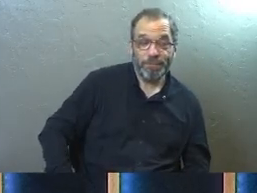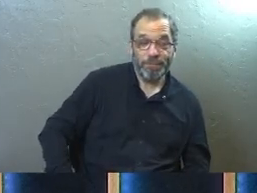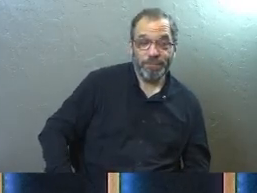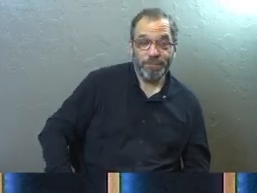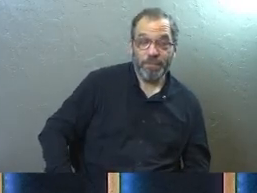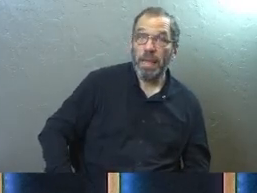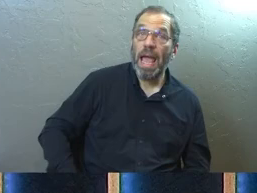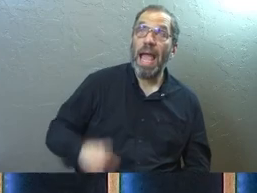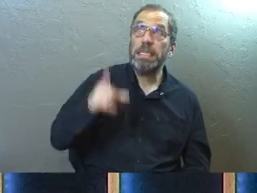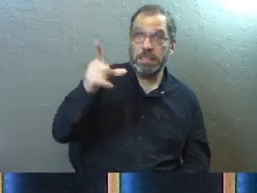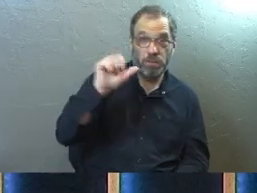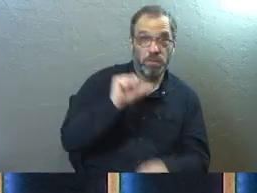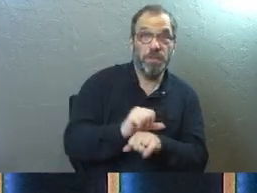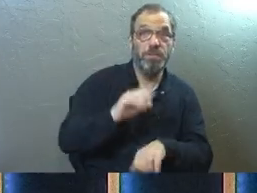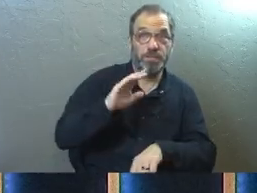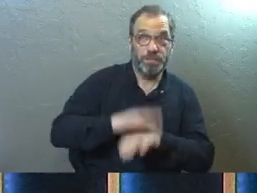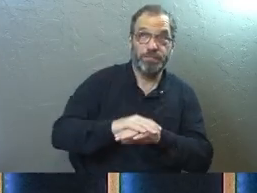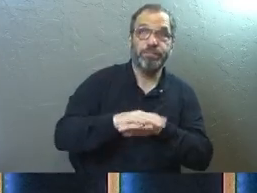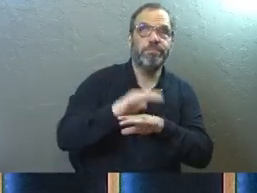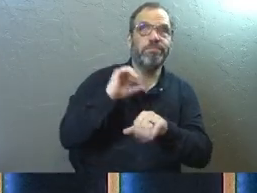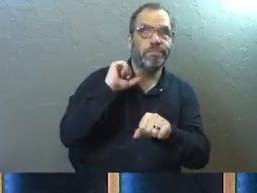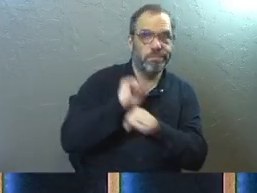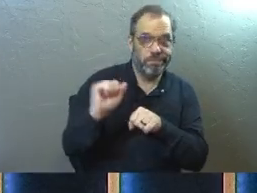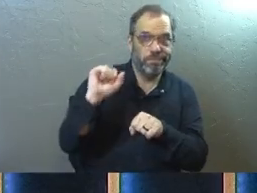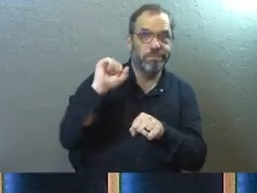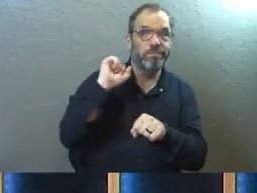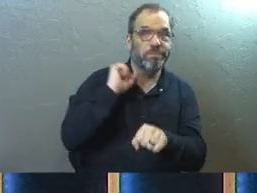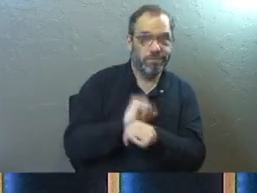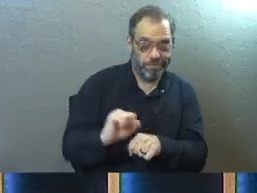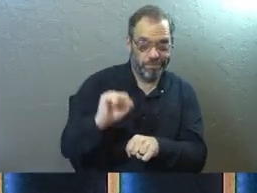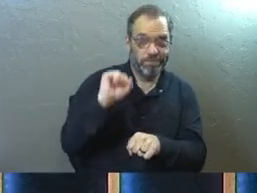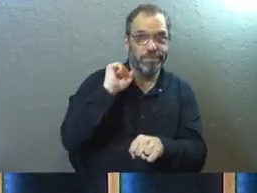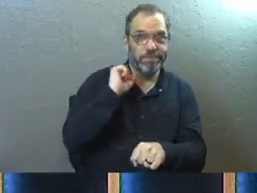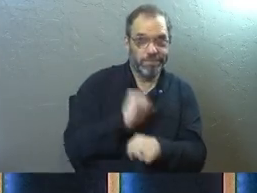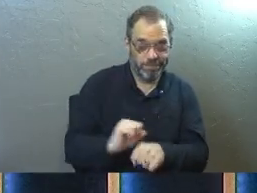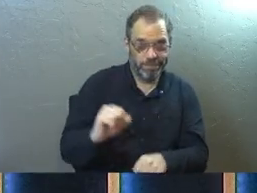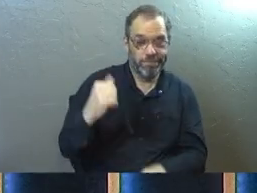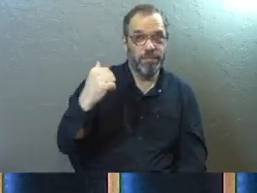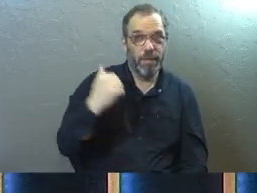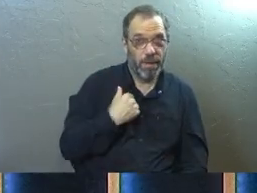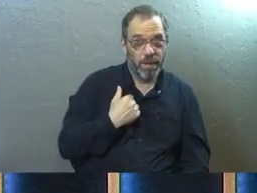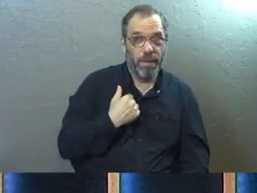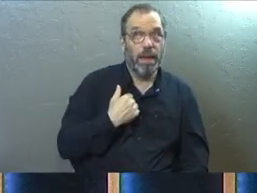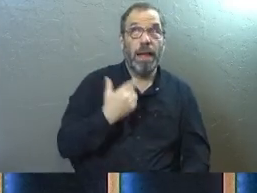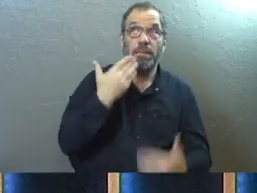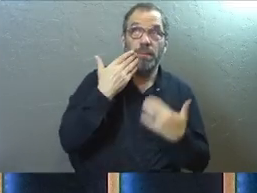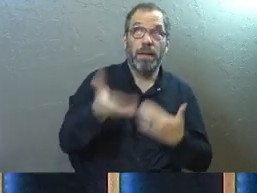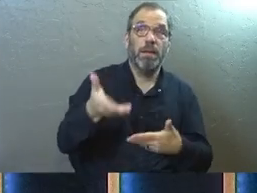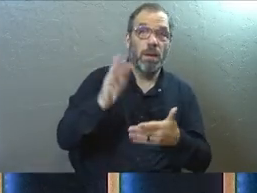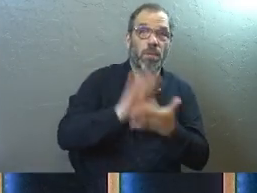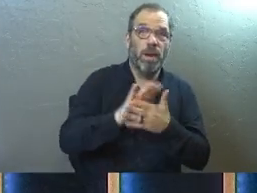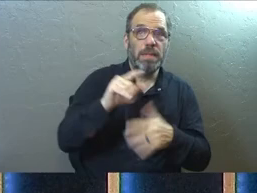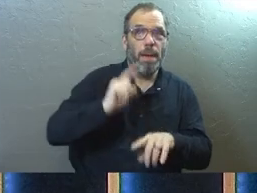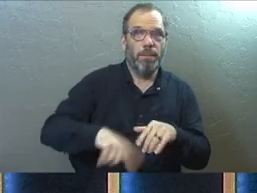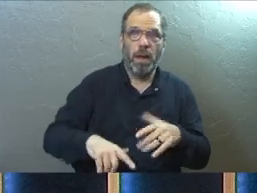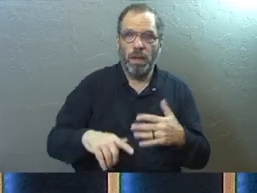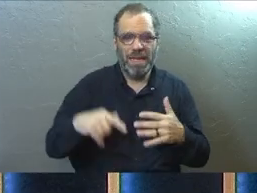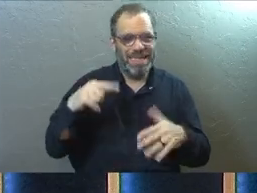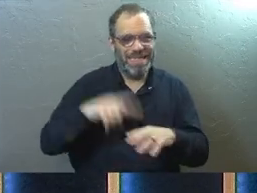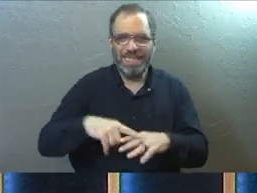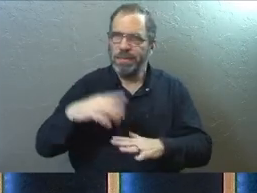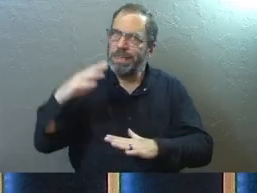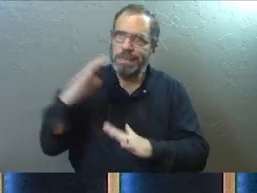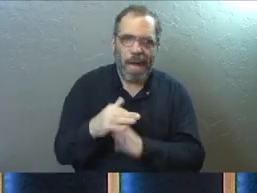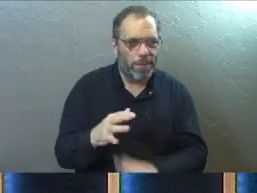And God has worked on me. And I praise him for that. But guys, this is, this is the mother of all